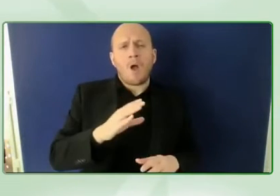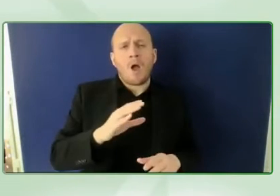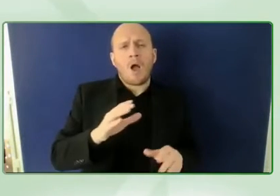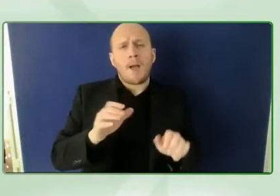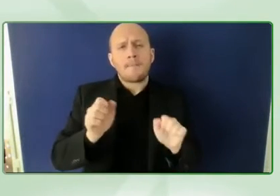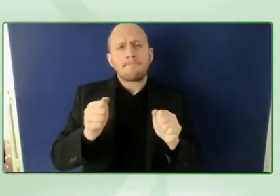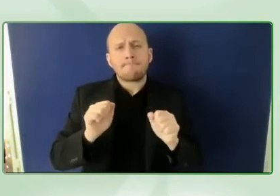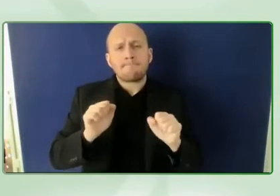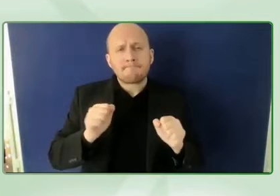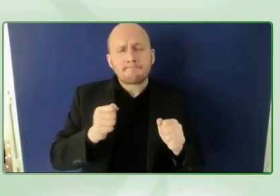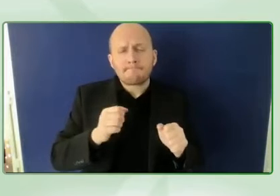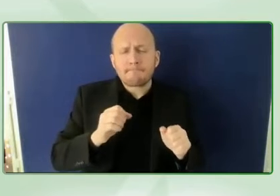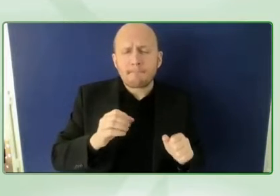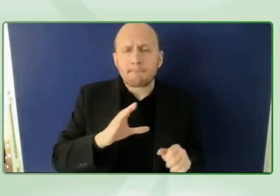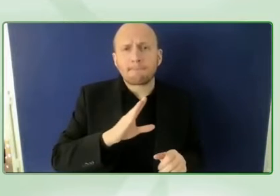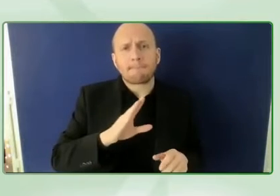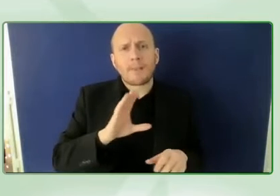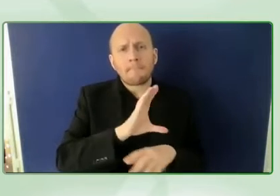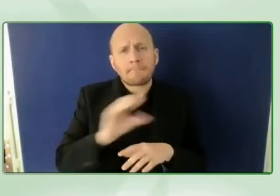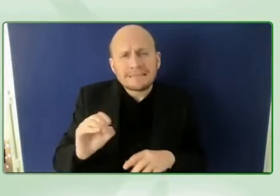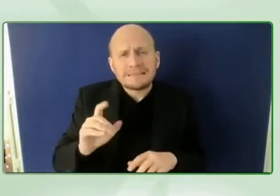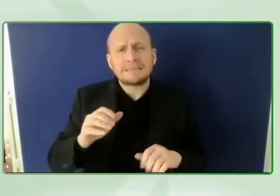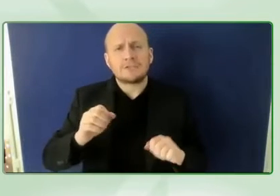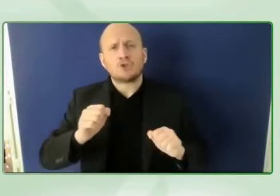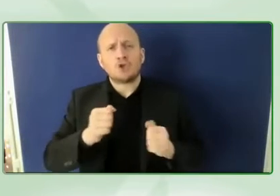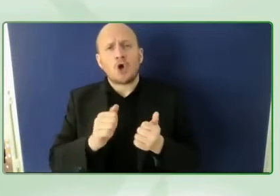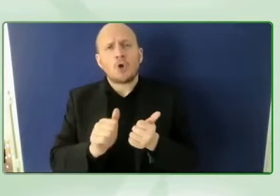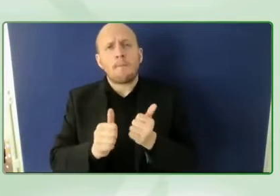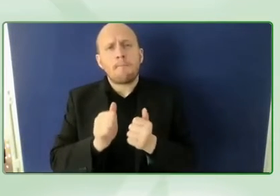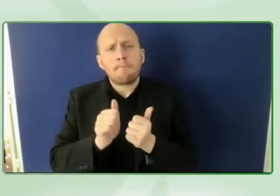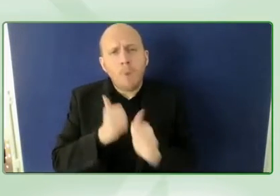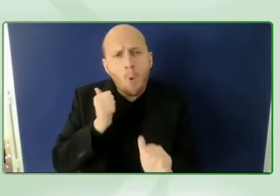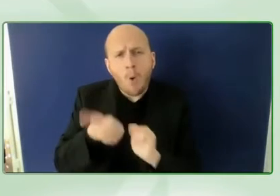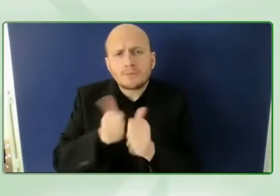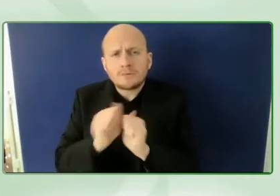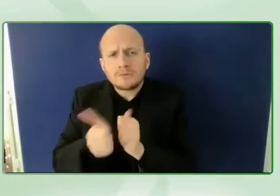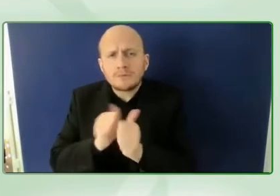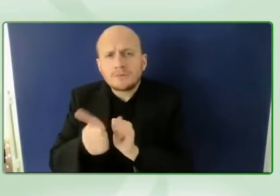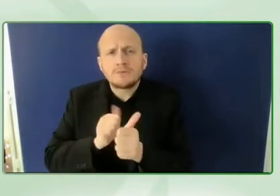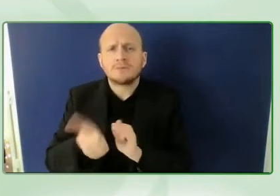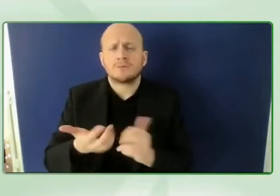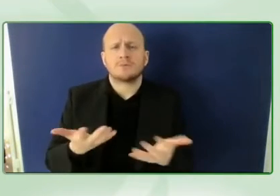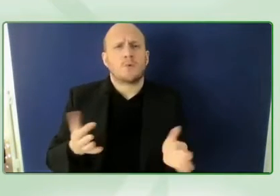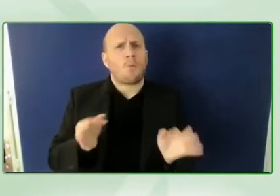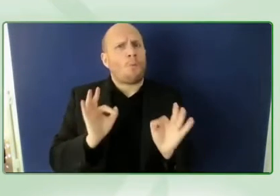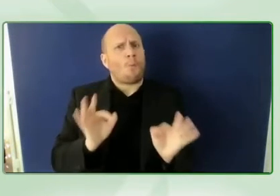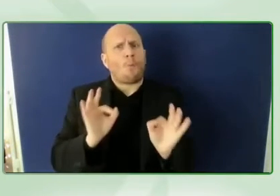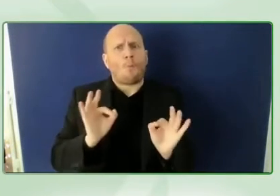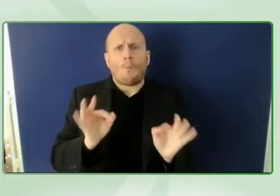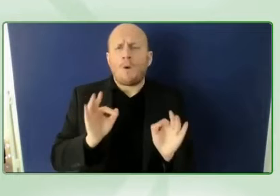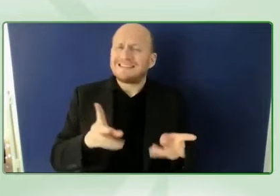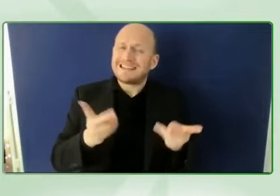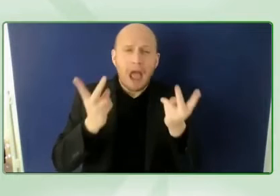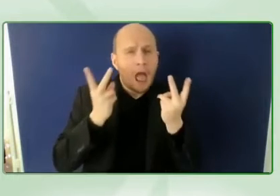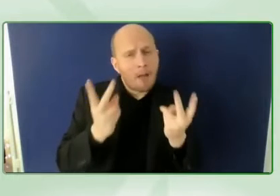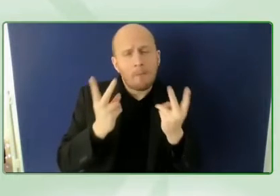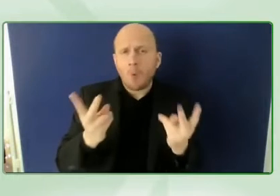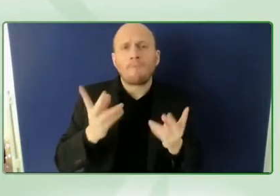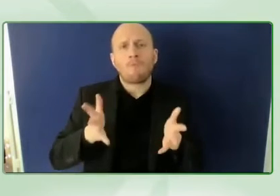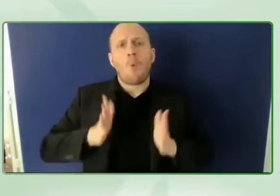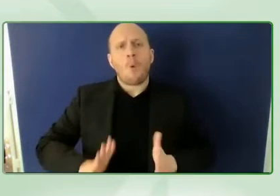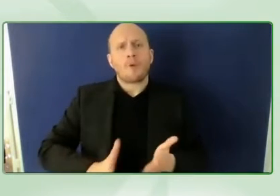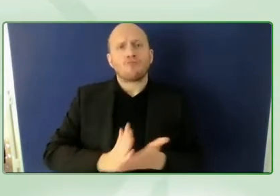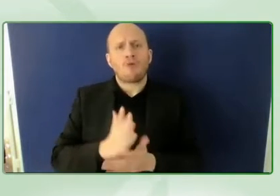about uh leveraging the power of sport for good for human rights advancements um we have